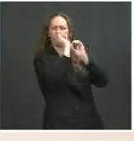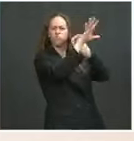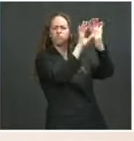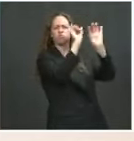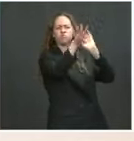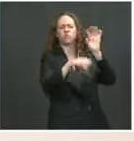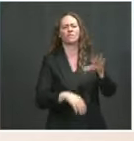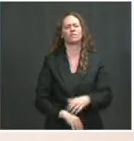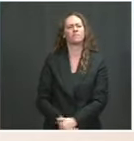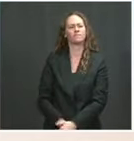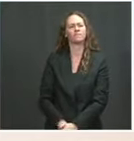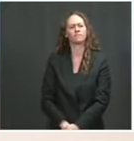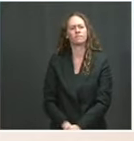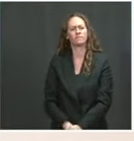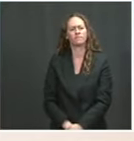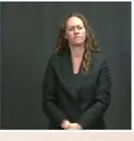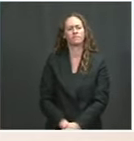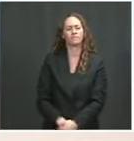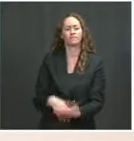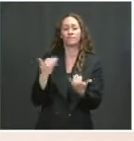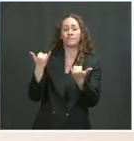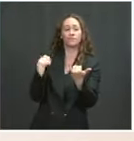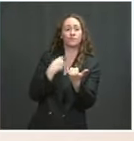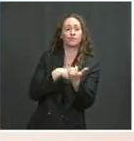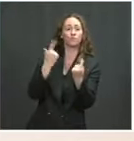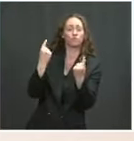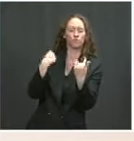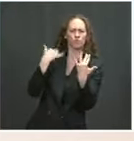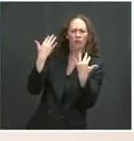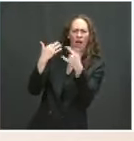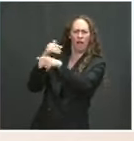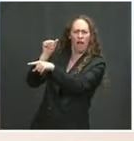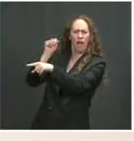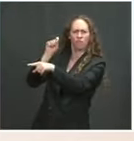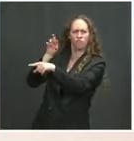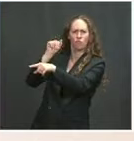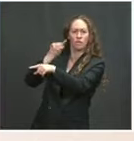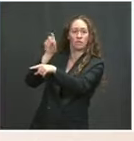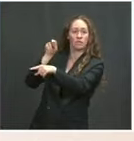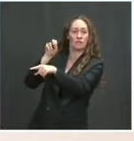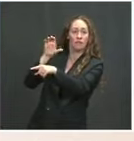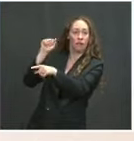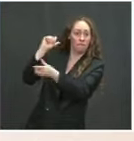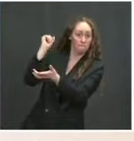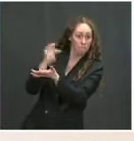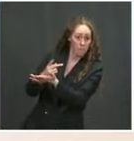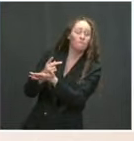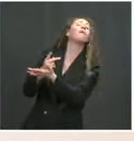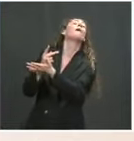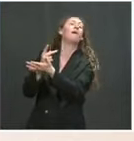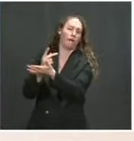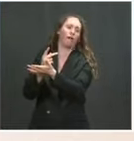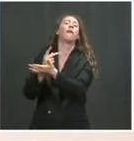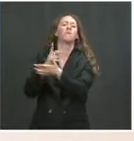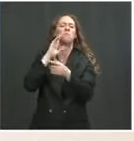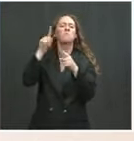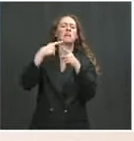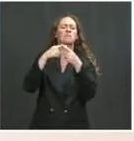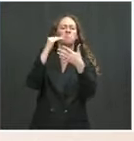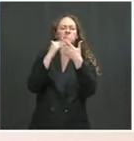But this will put 80 million doses out into the world by the end of June. Go ahead. Hi, Jen. Thank you. Wait, just I want to